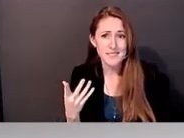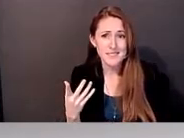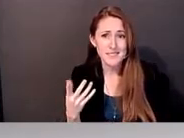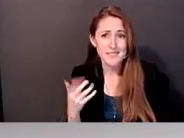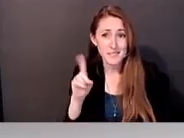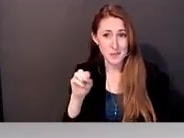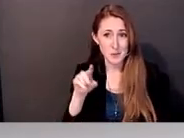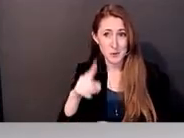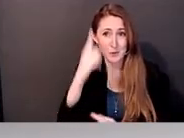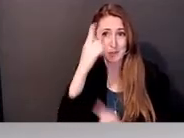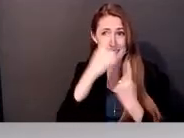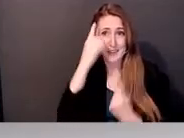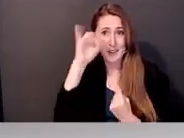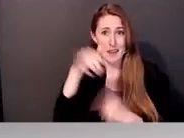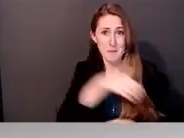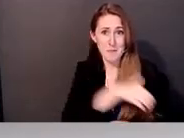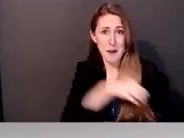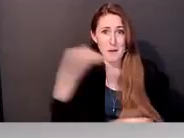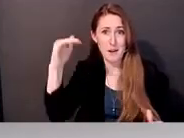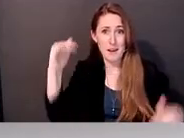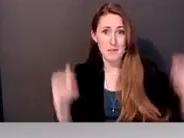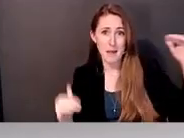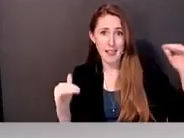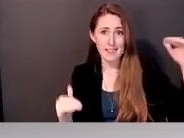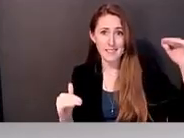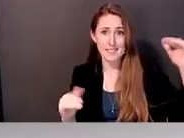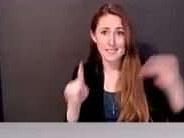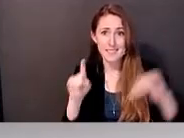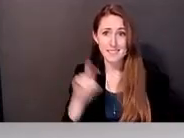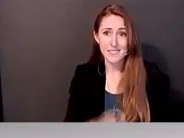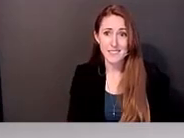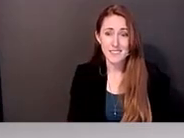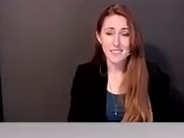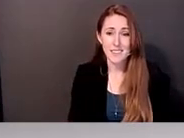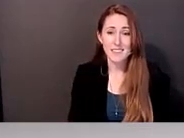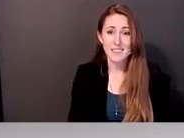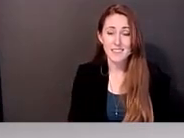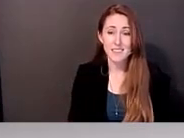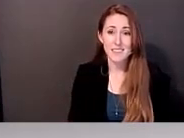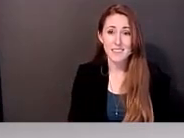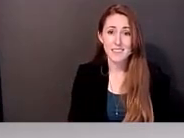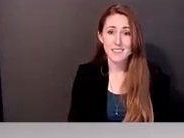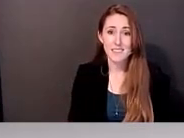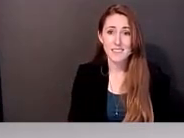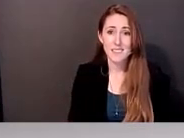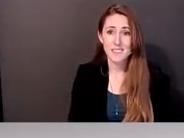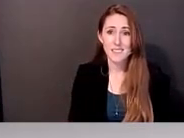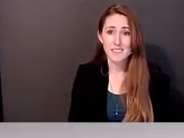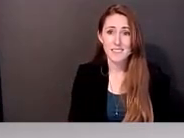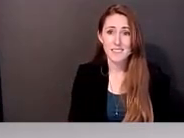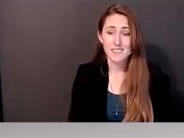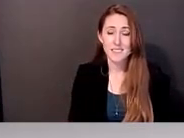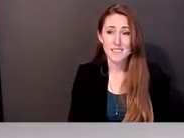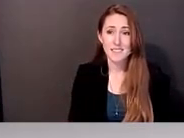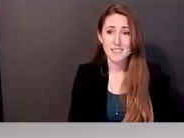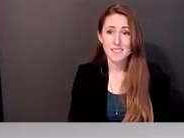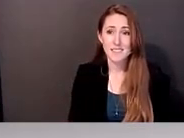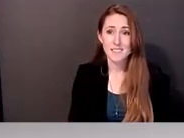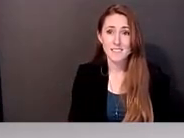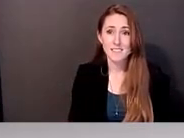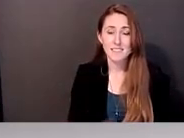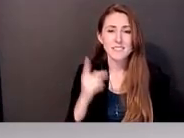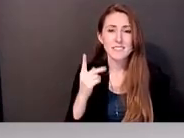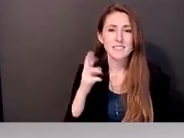imbalance, that there is a power imbalance, and you were the weaker side of that? Yeah, I,